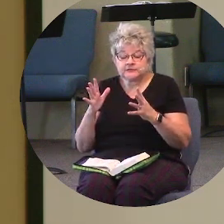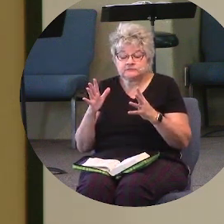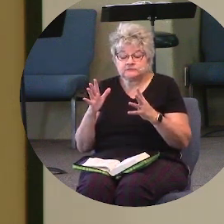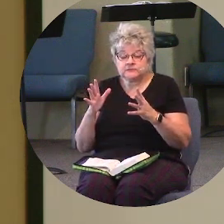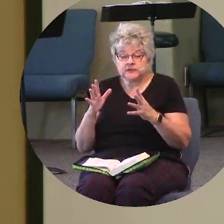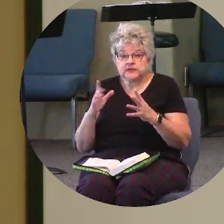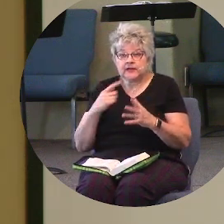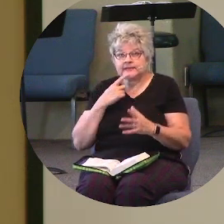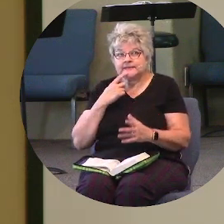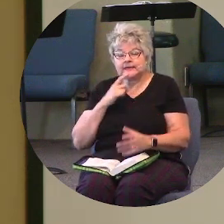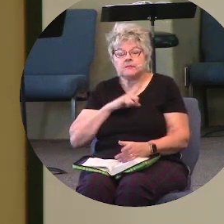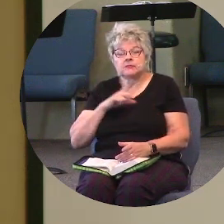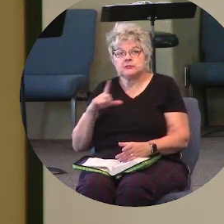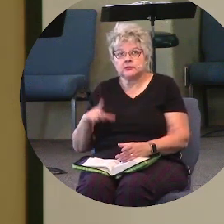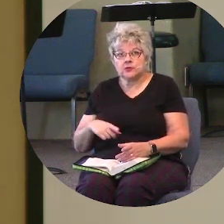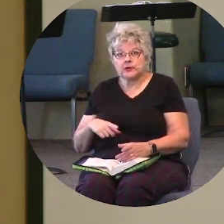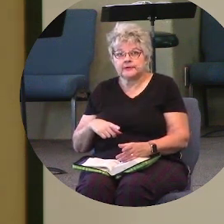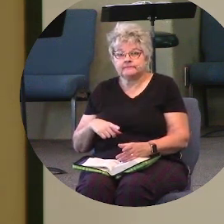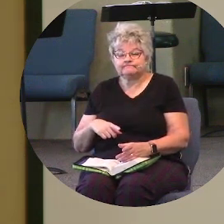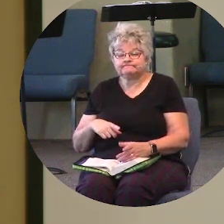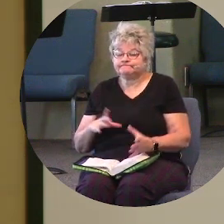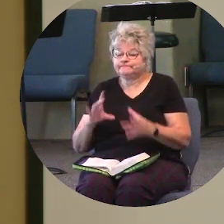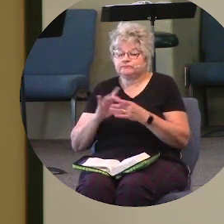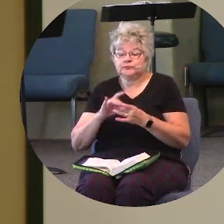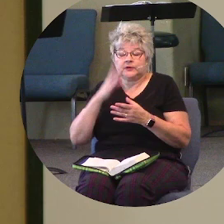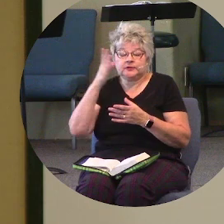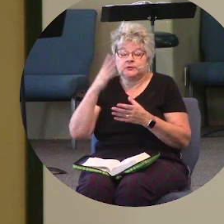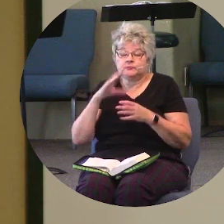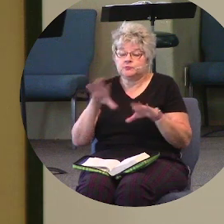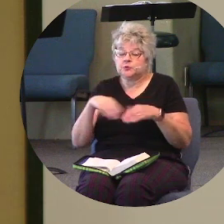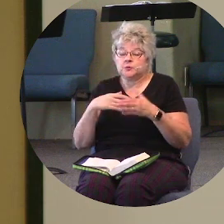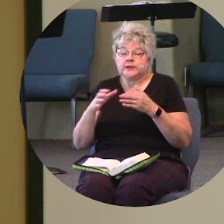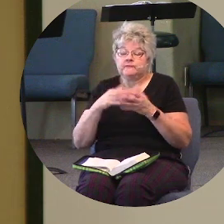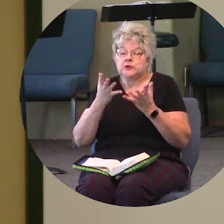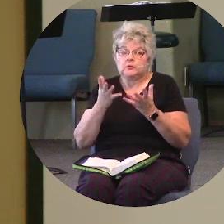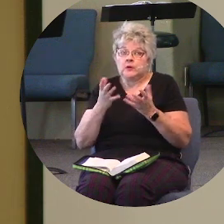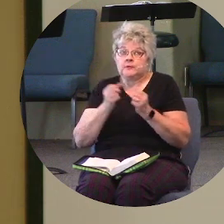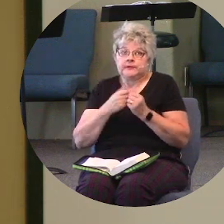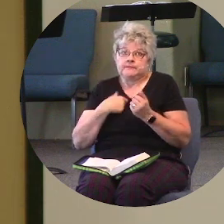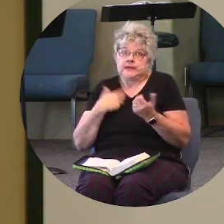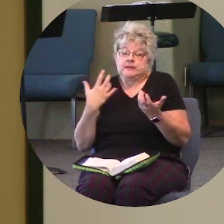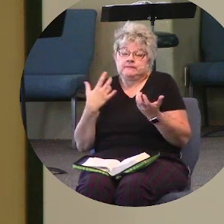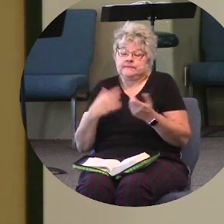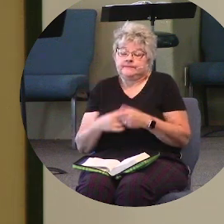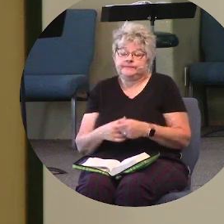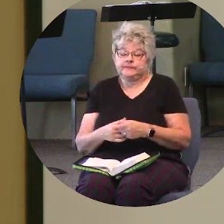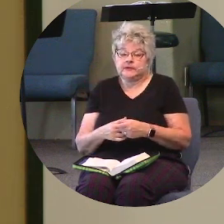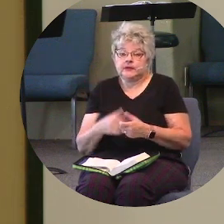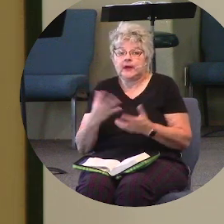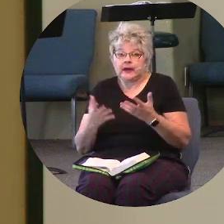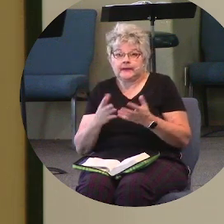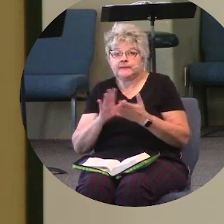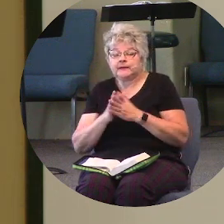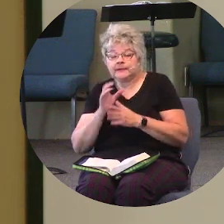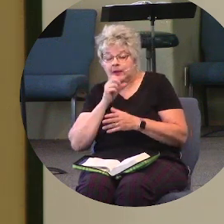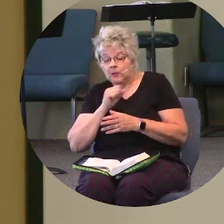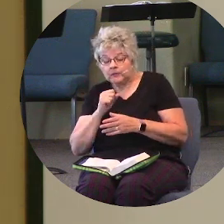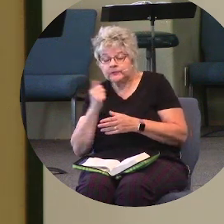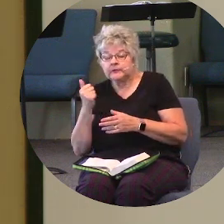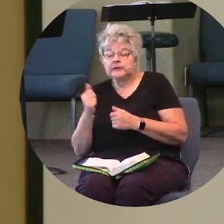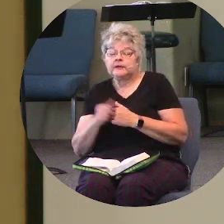Lord, I'm yours. Do whatever you want to with me. I might be getting old. I might